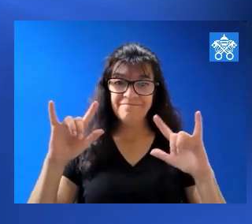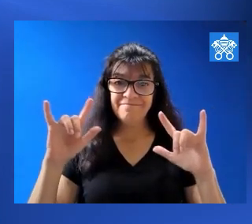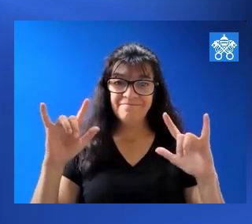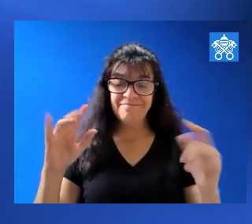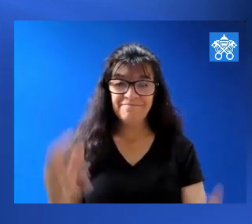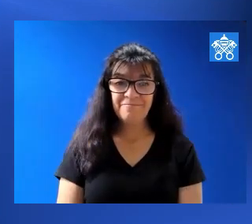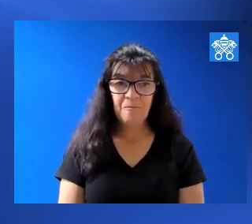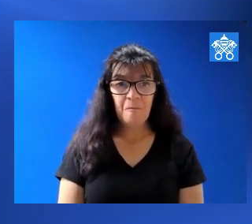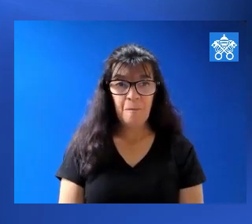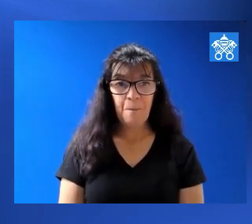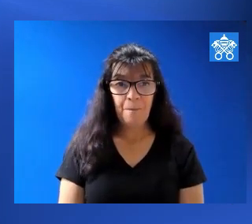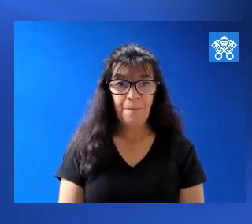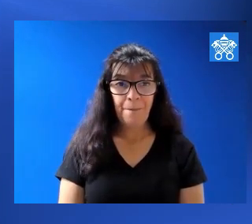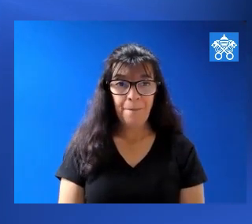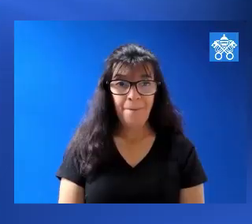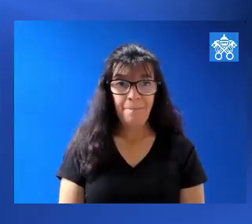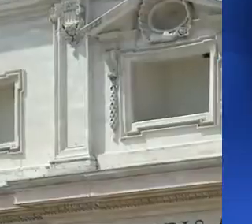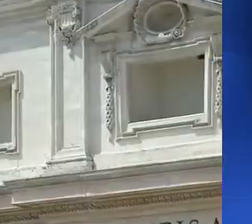the I